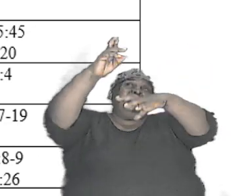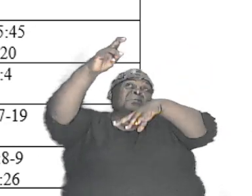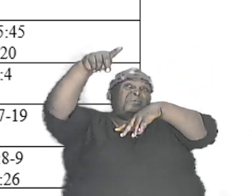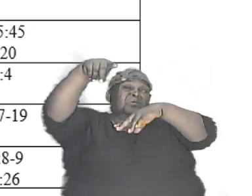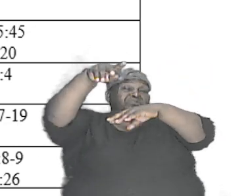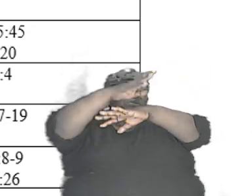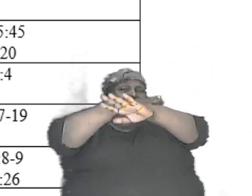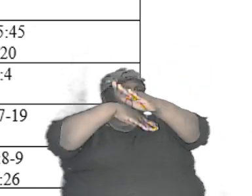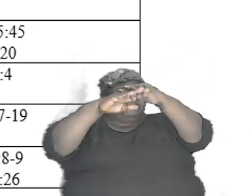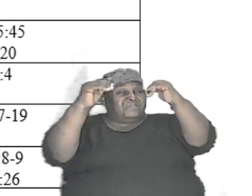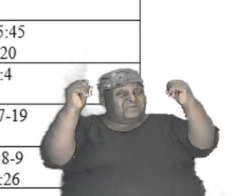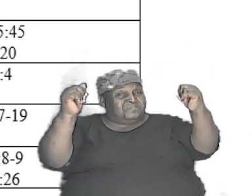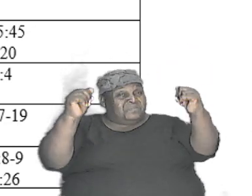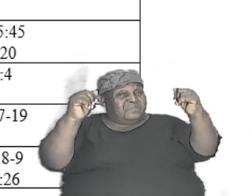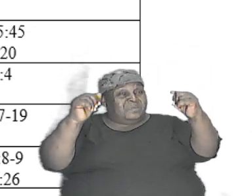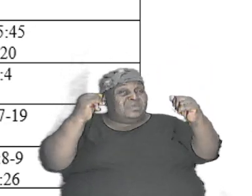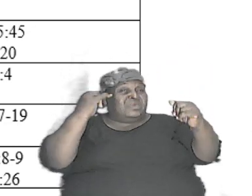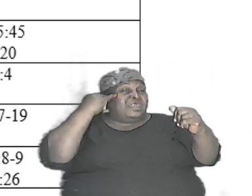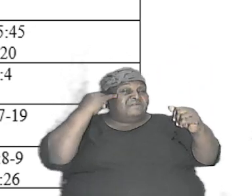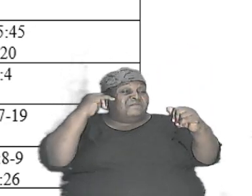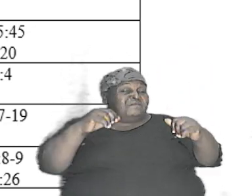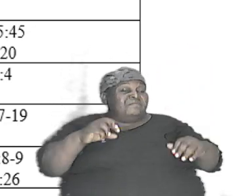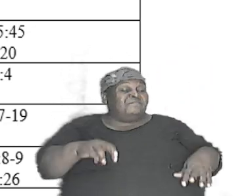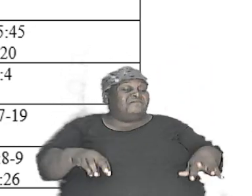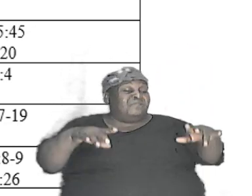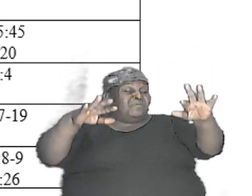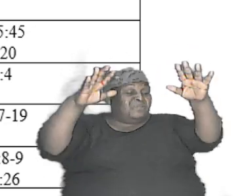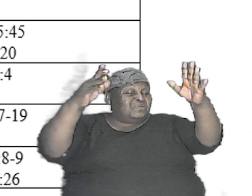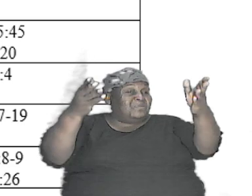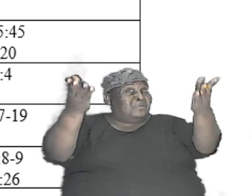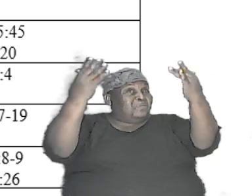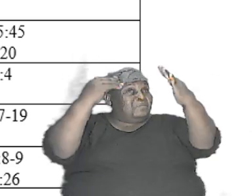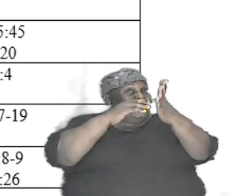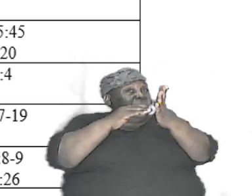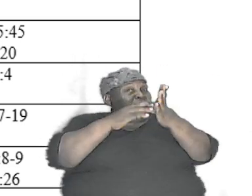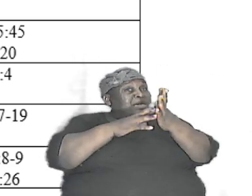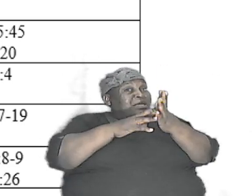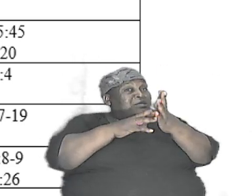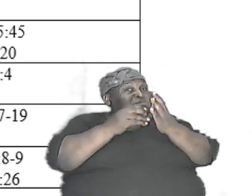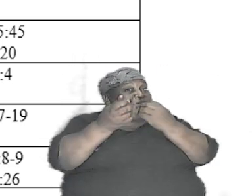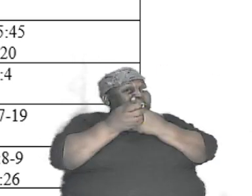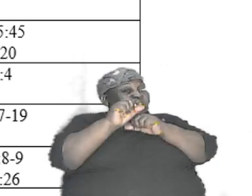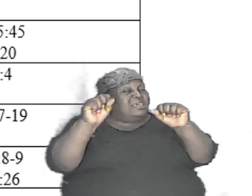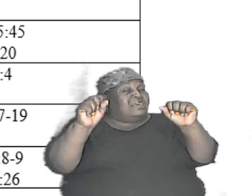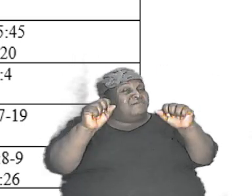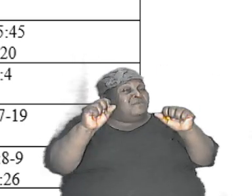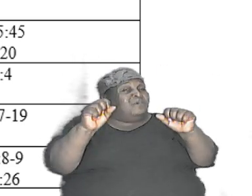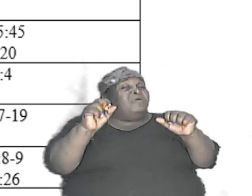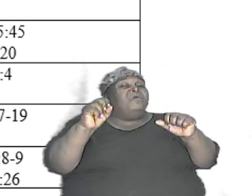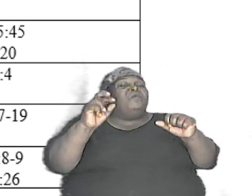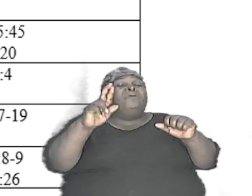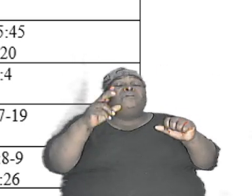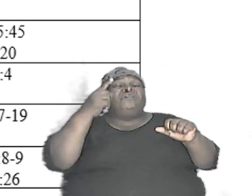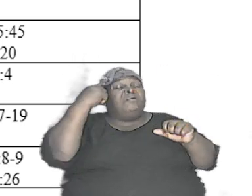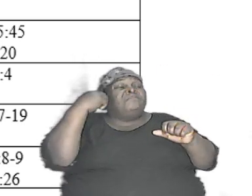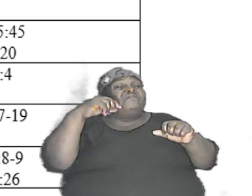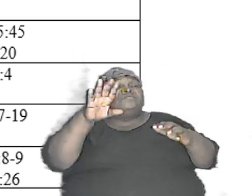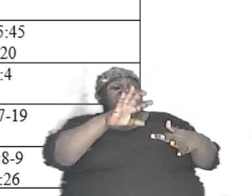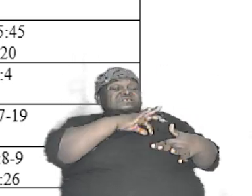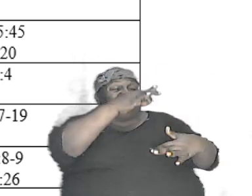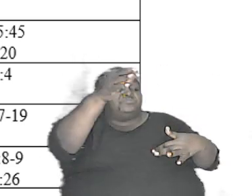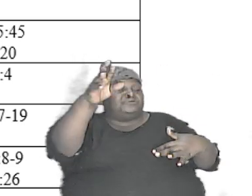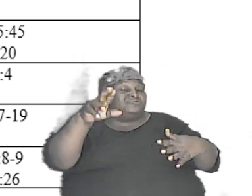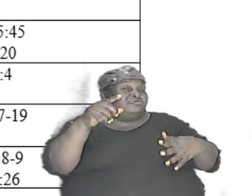should a flood come again they would be safe or they were building it for spiritual reasons because it is believed